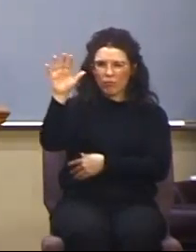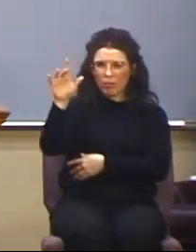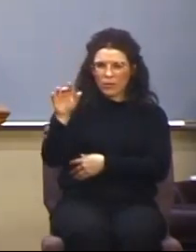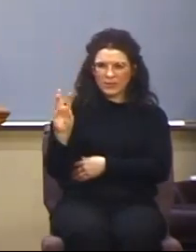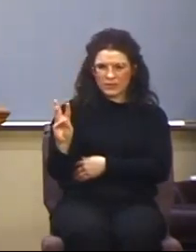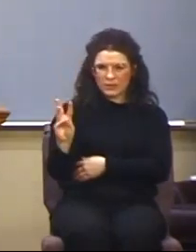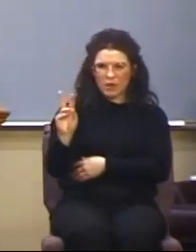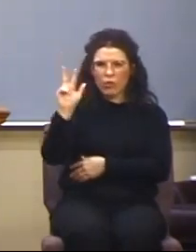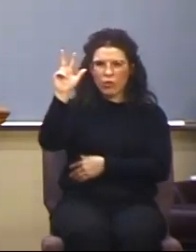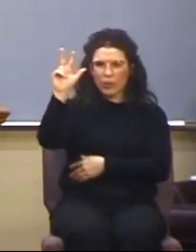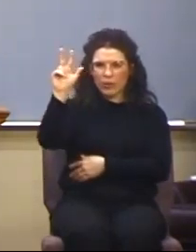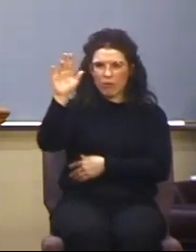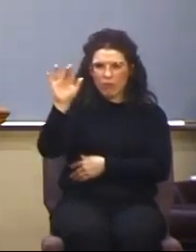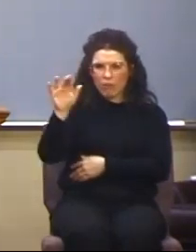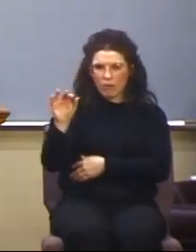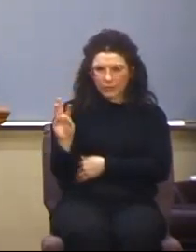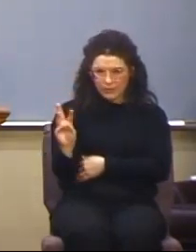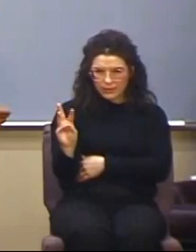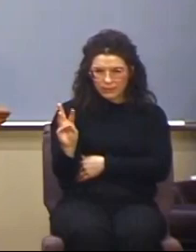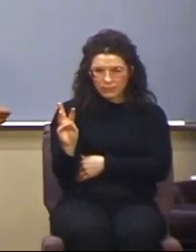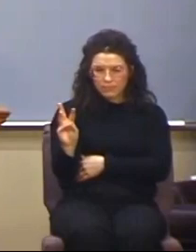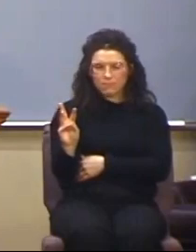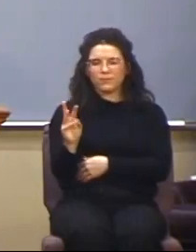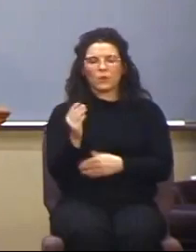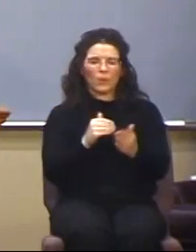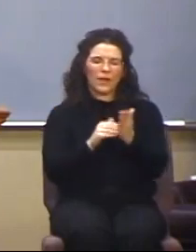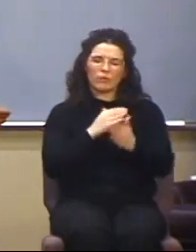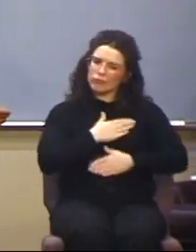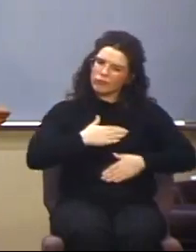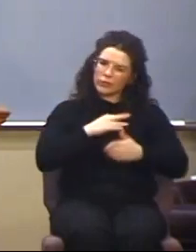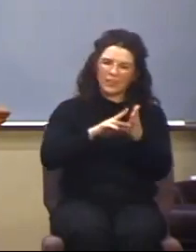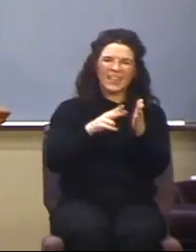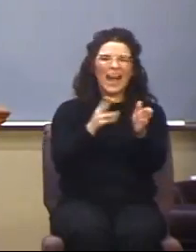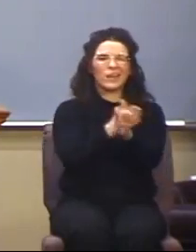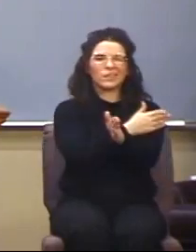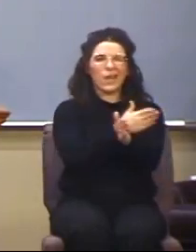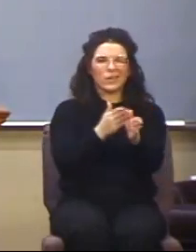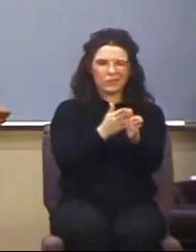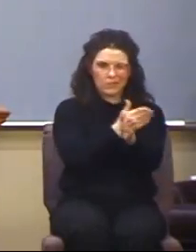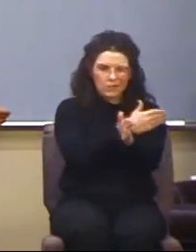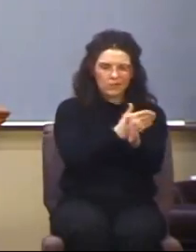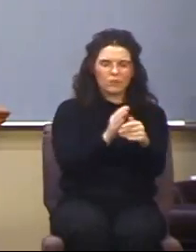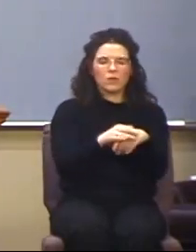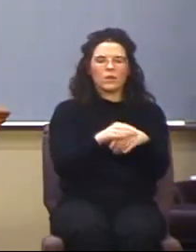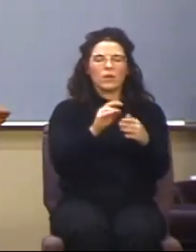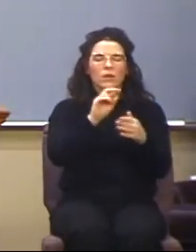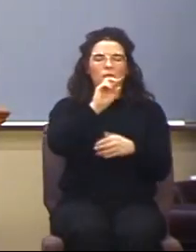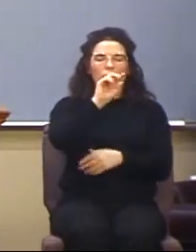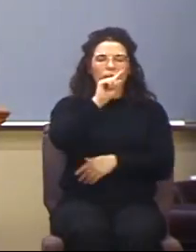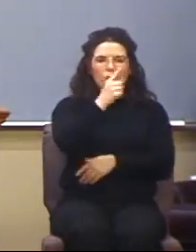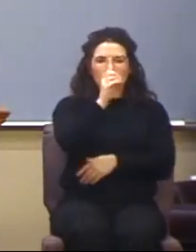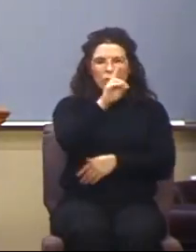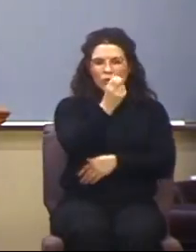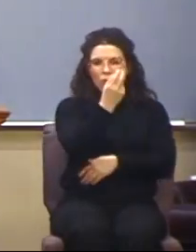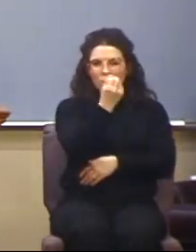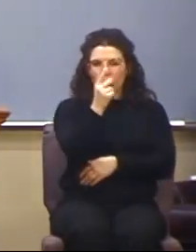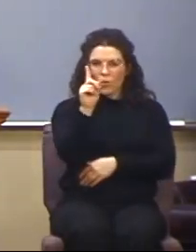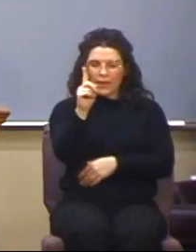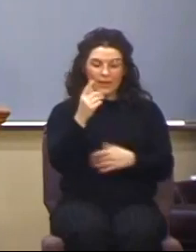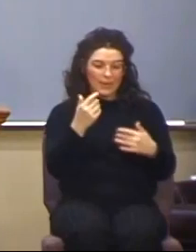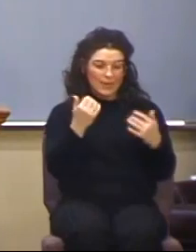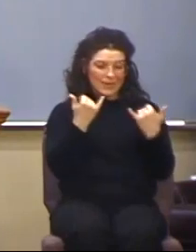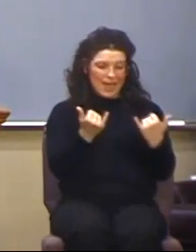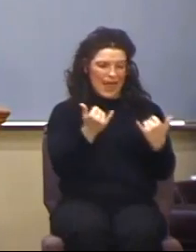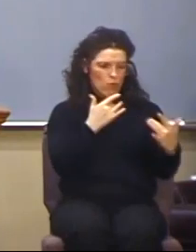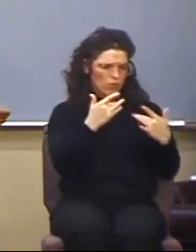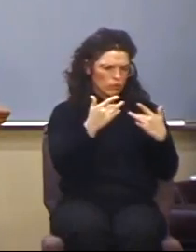just to, again, appreciate the context, I'll begin reading at verse 1. 1 Corinthians chapter 12, verse 1, Now concerning spiritual gifts,